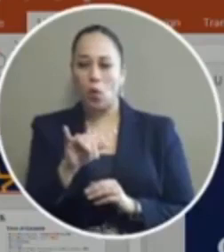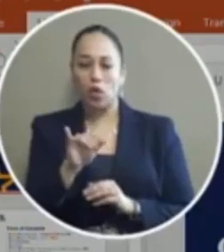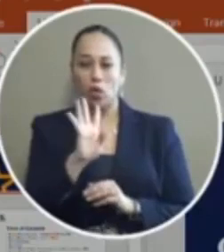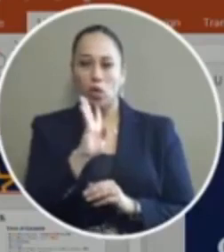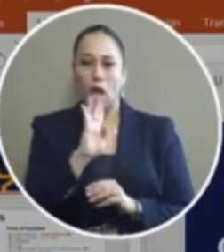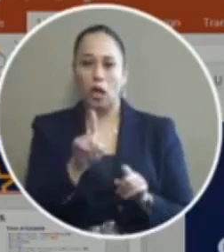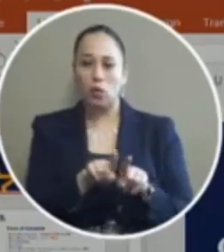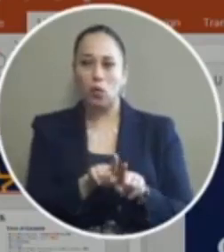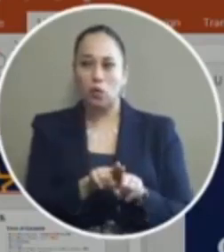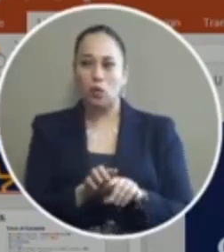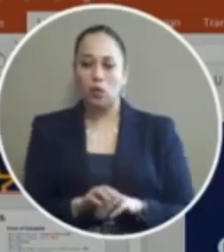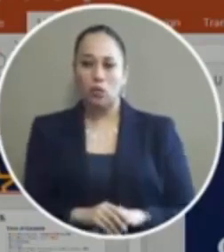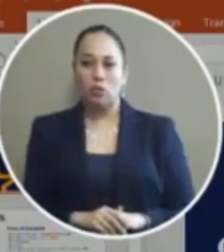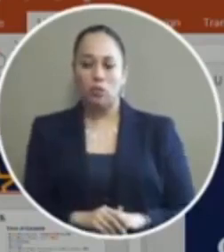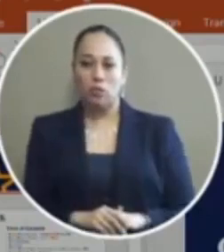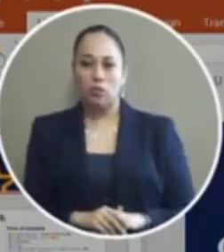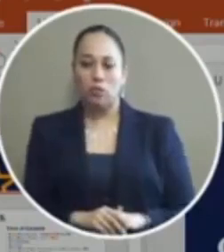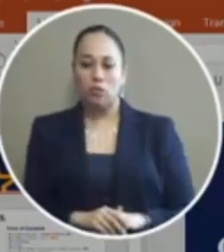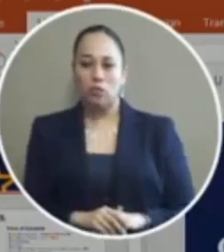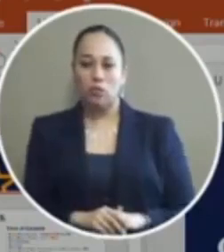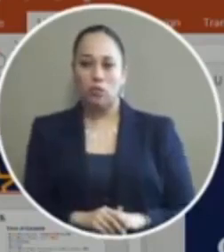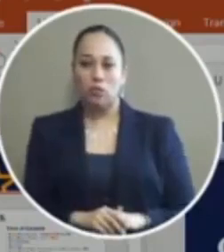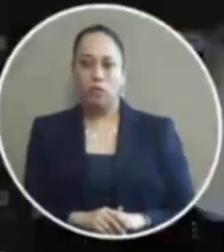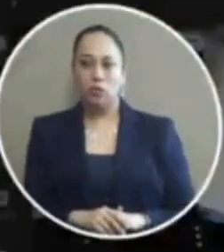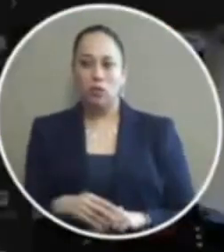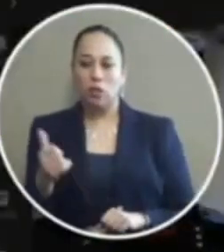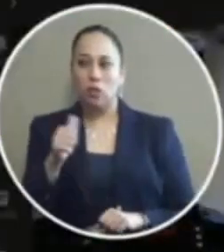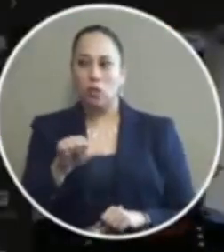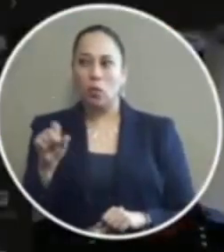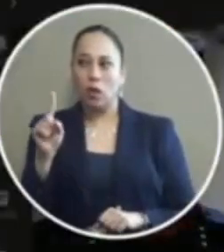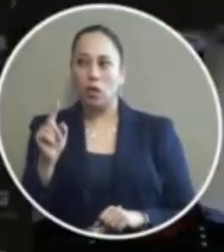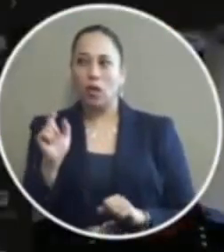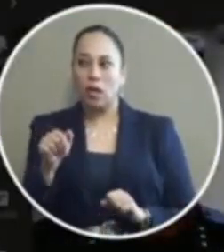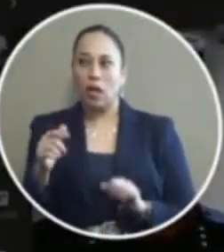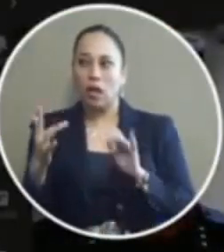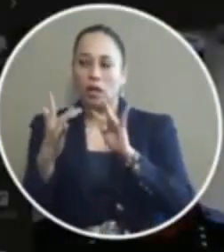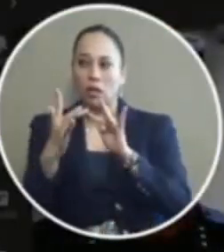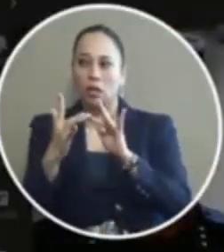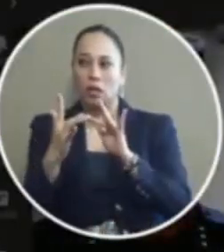did anybody reach out to him from the police department